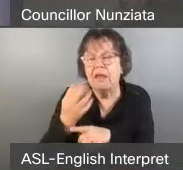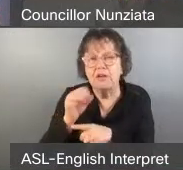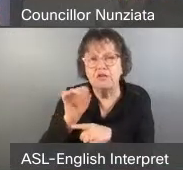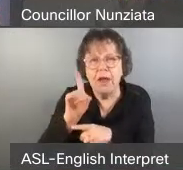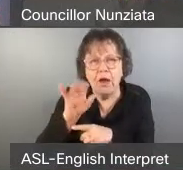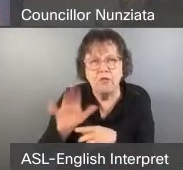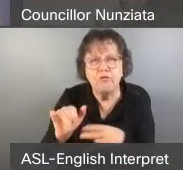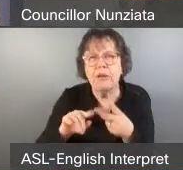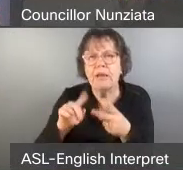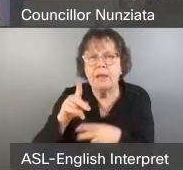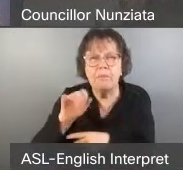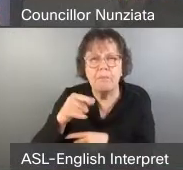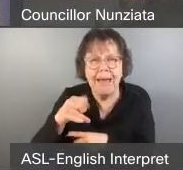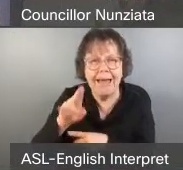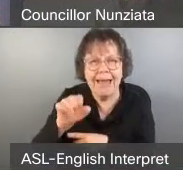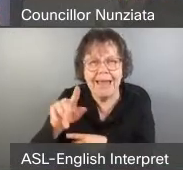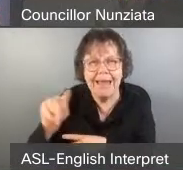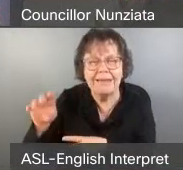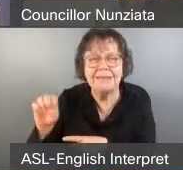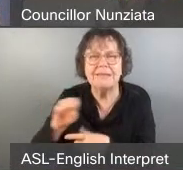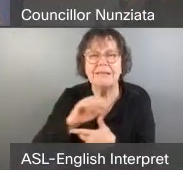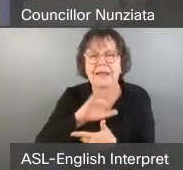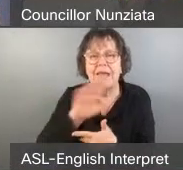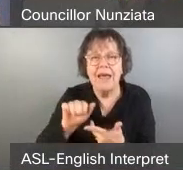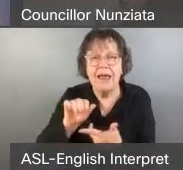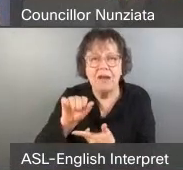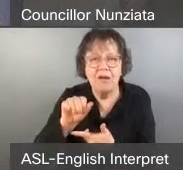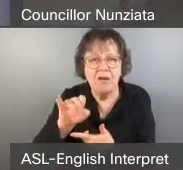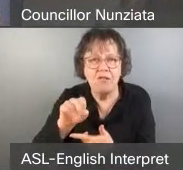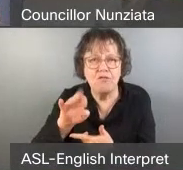Paquette, Jamal Francique, and DeAndre Campbell.